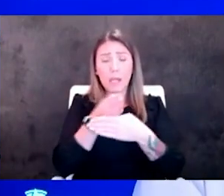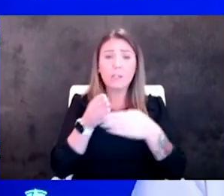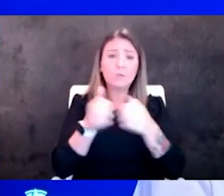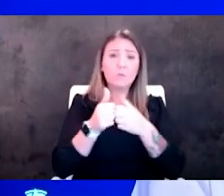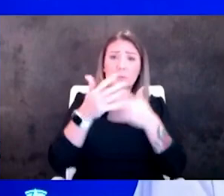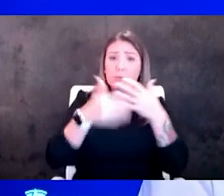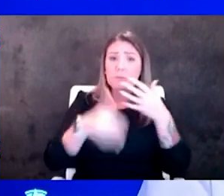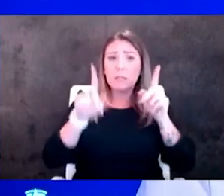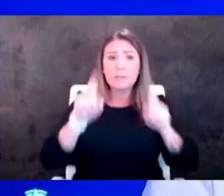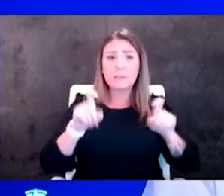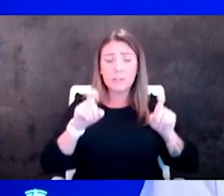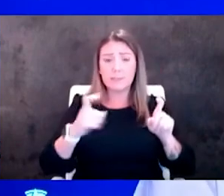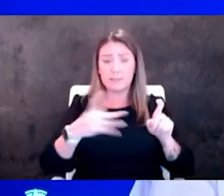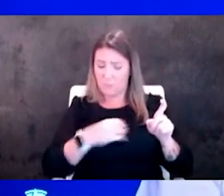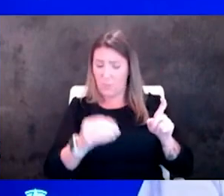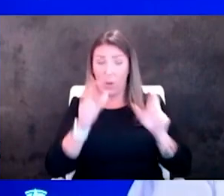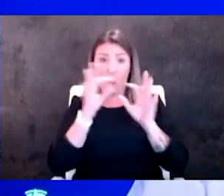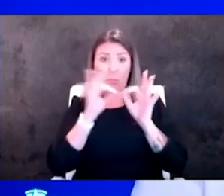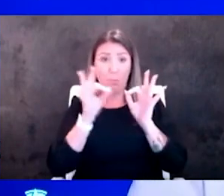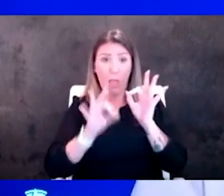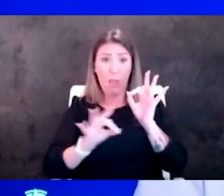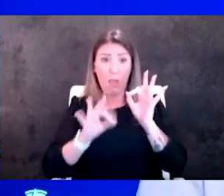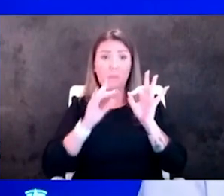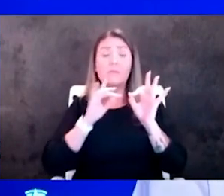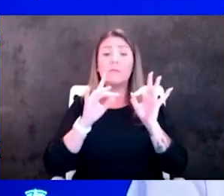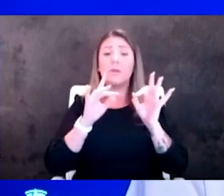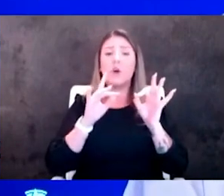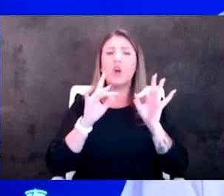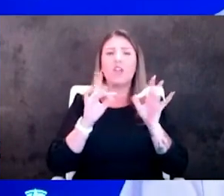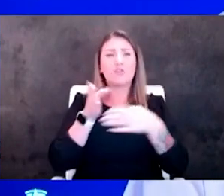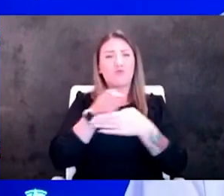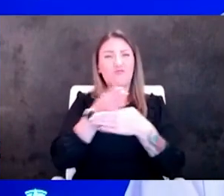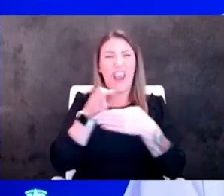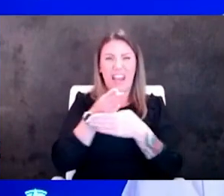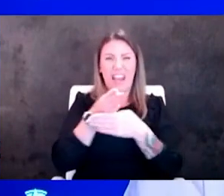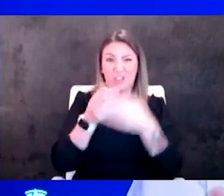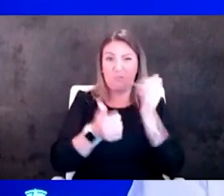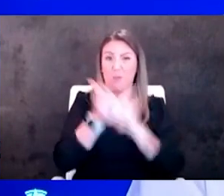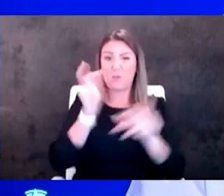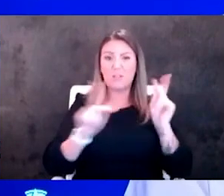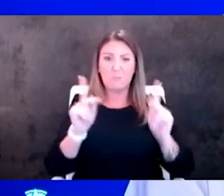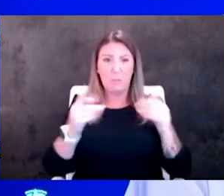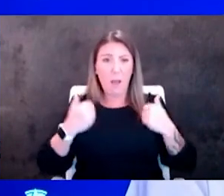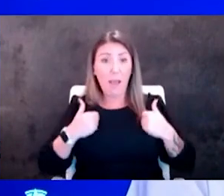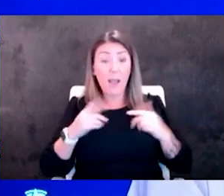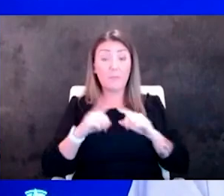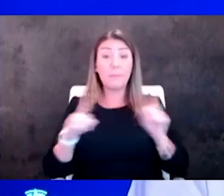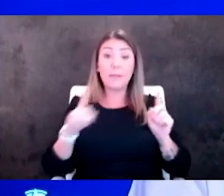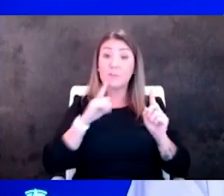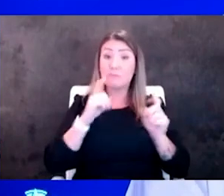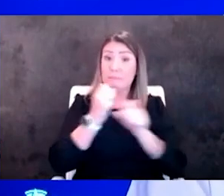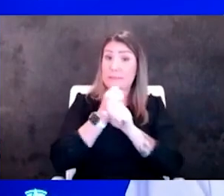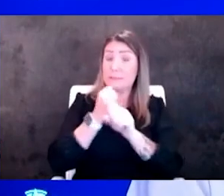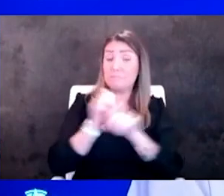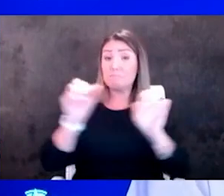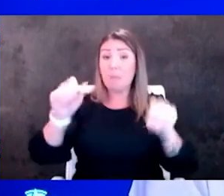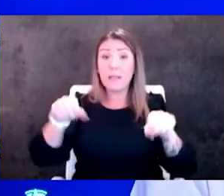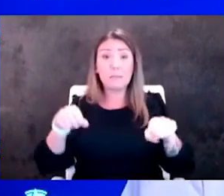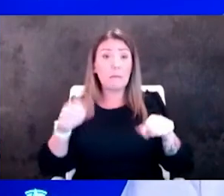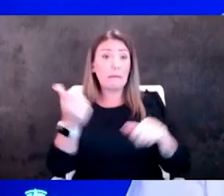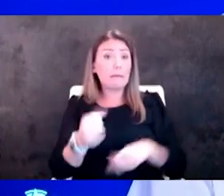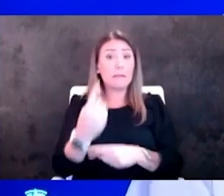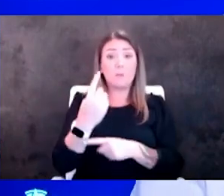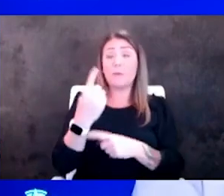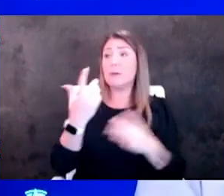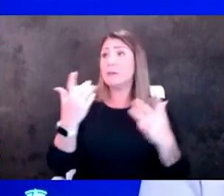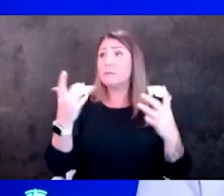white blood cell counts those are ranges those are what most people fall under but there is that statistical probability that at any one time you could